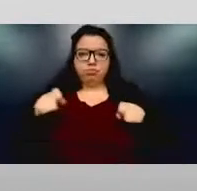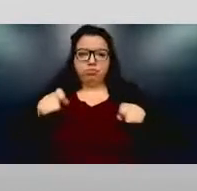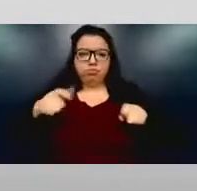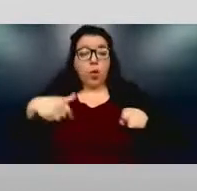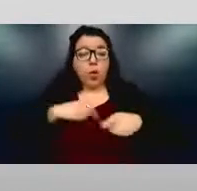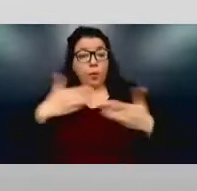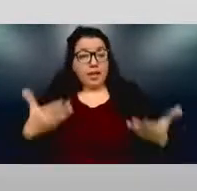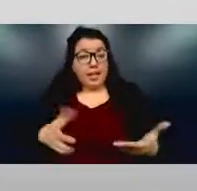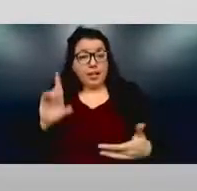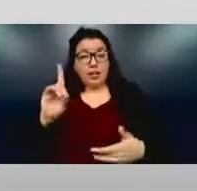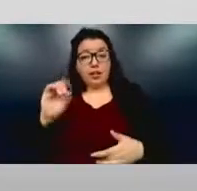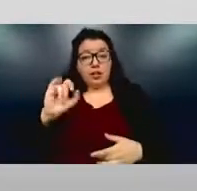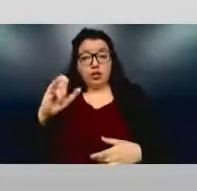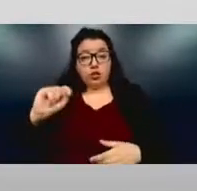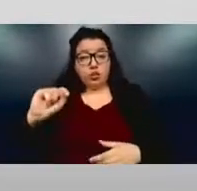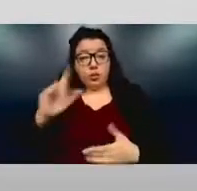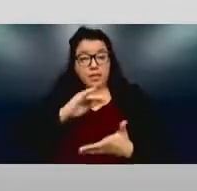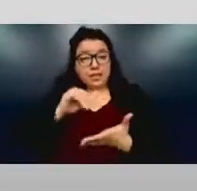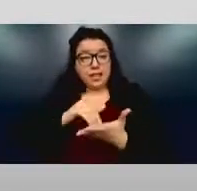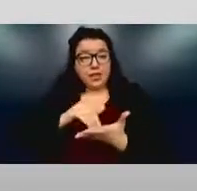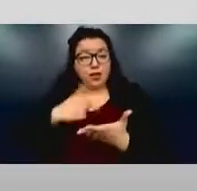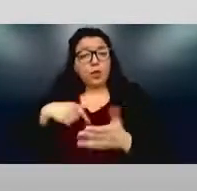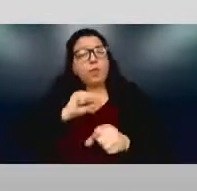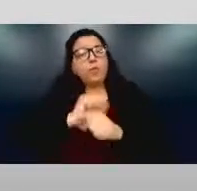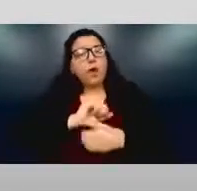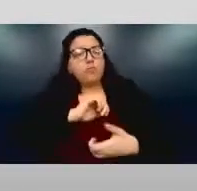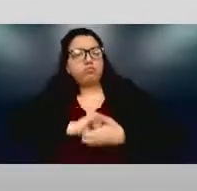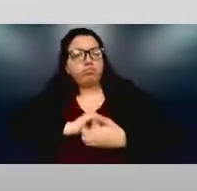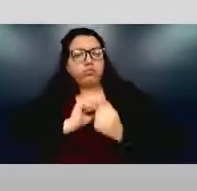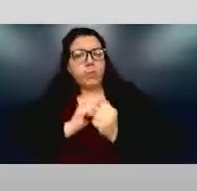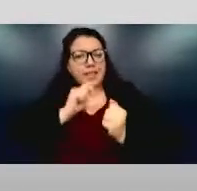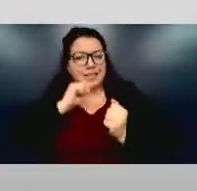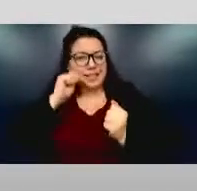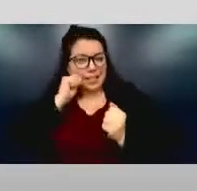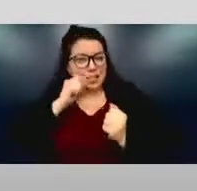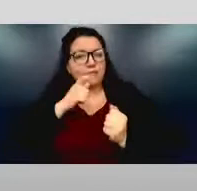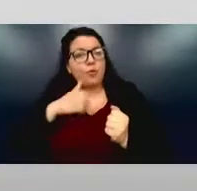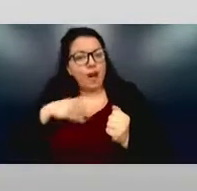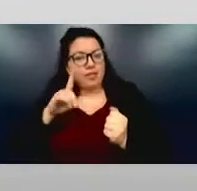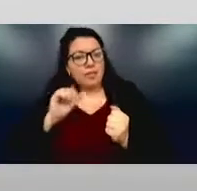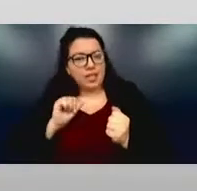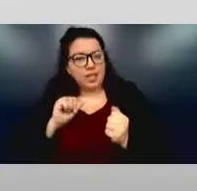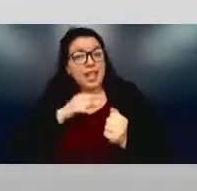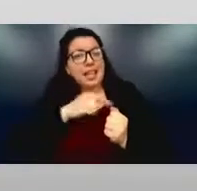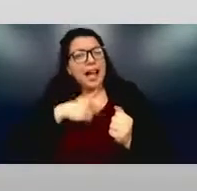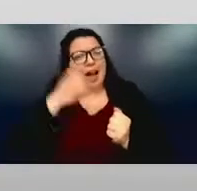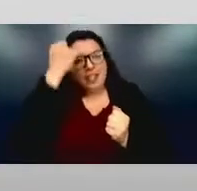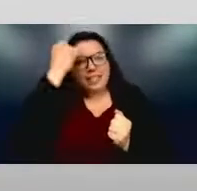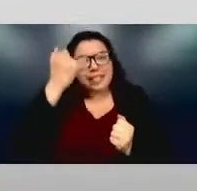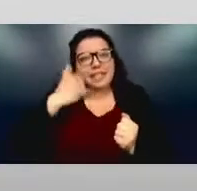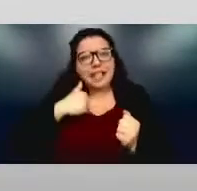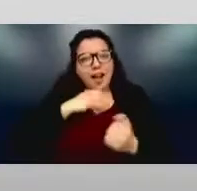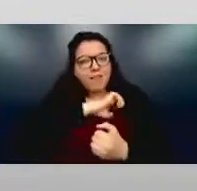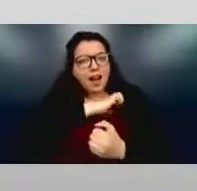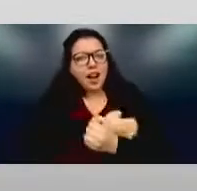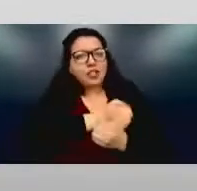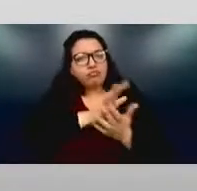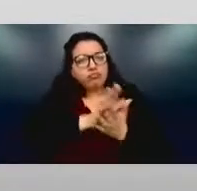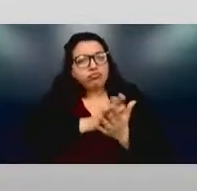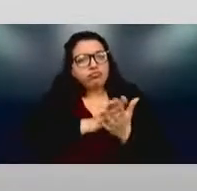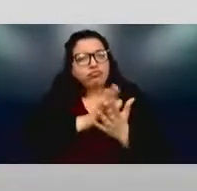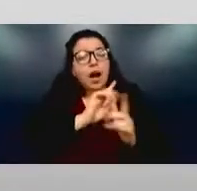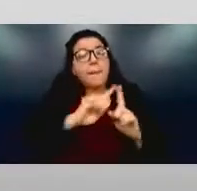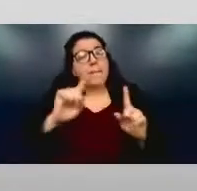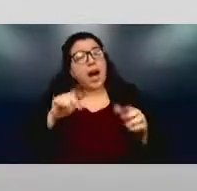with teenagers who have disabilities, and they have a lot of ideas, they have a lot of energy. But very often, students with disabilities just